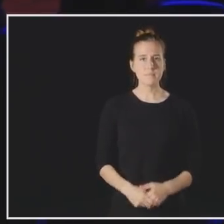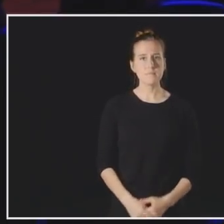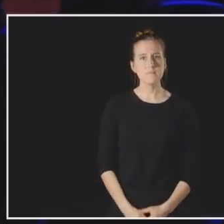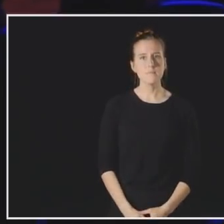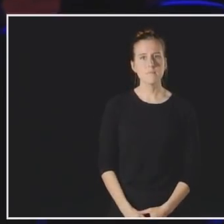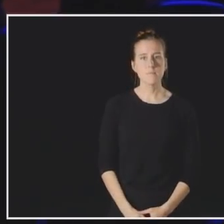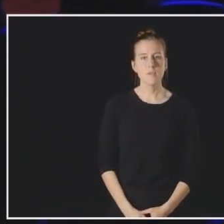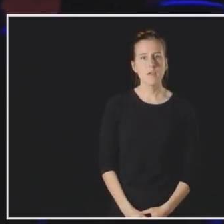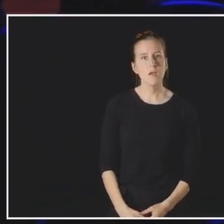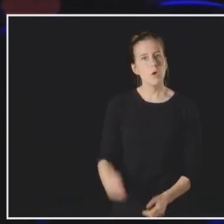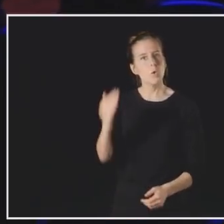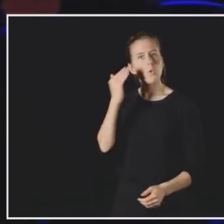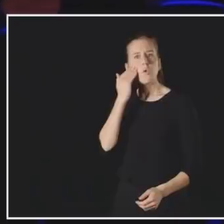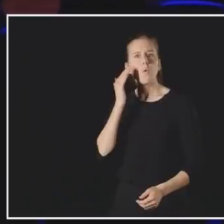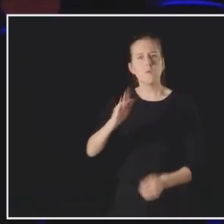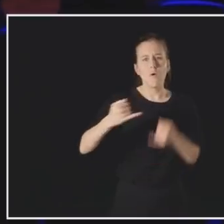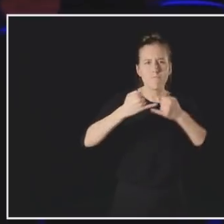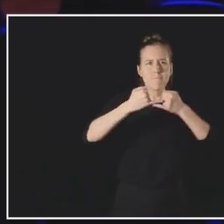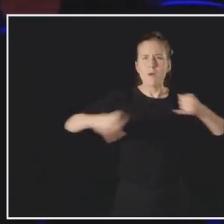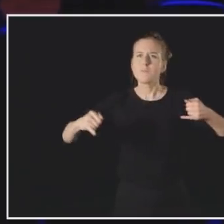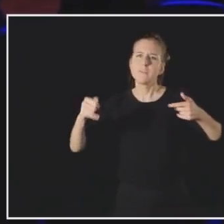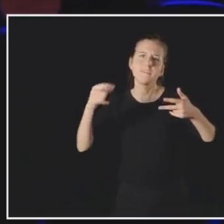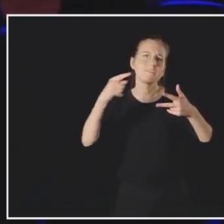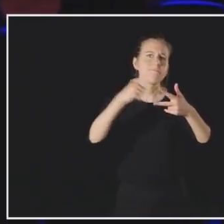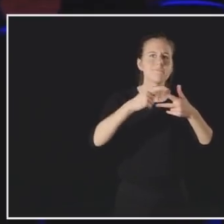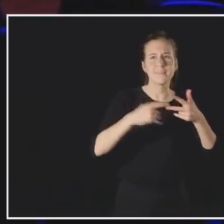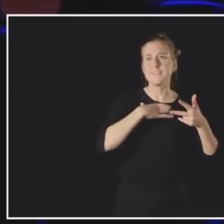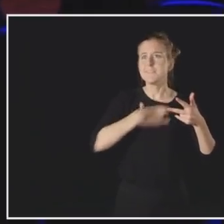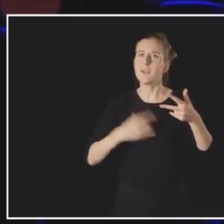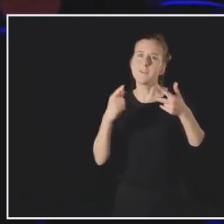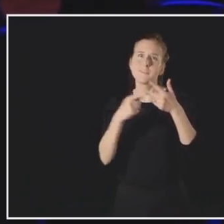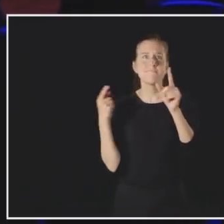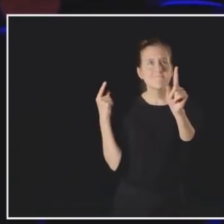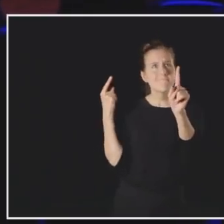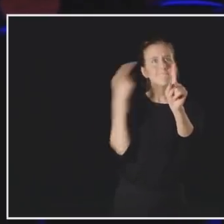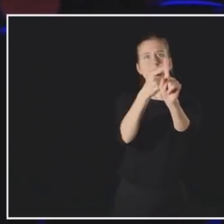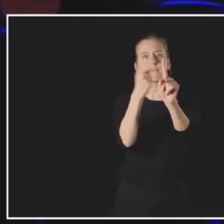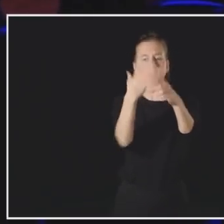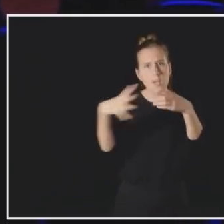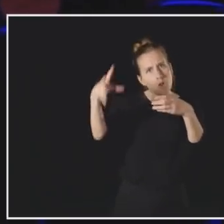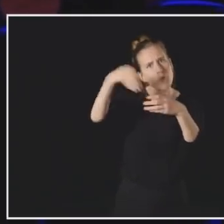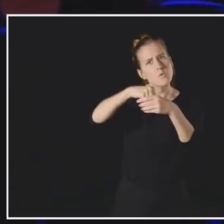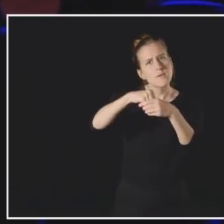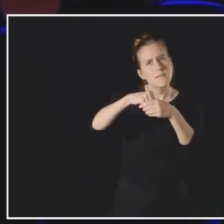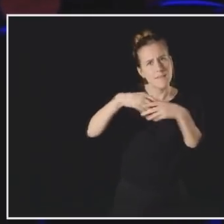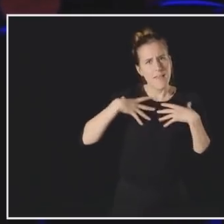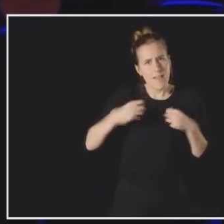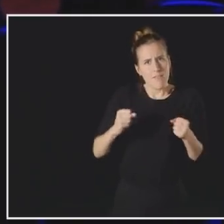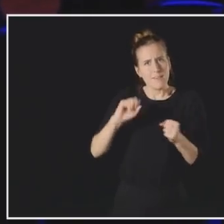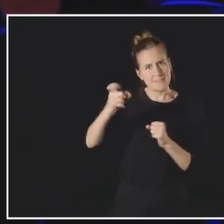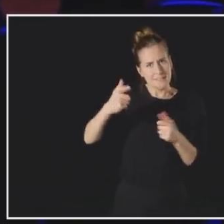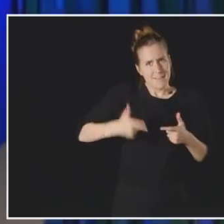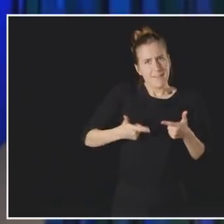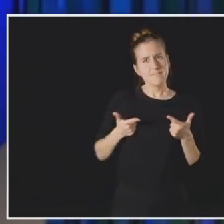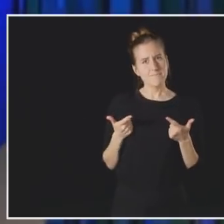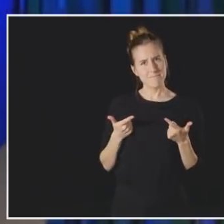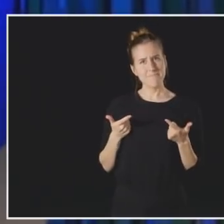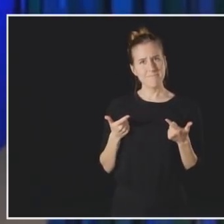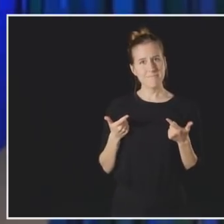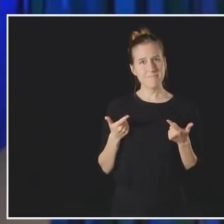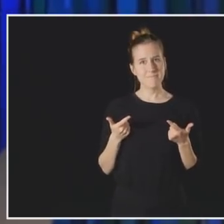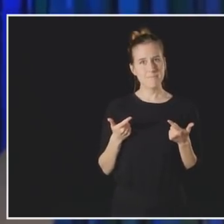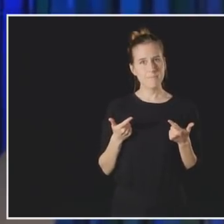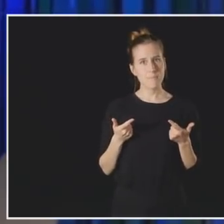Knowing your boundaries, desires, and intentions is part of having a healthy